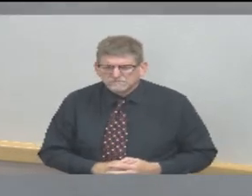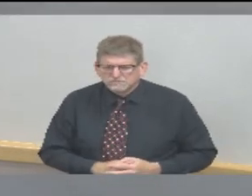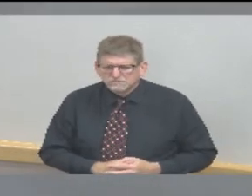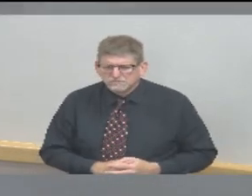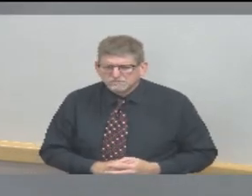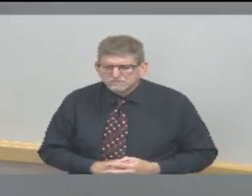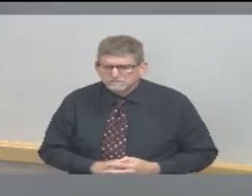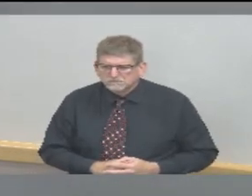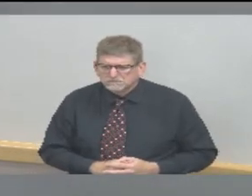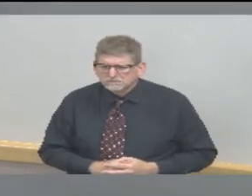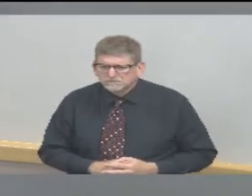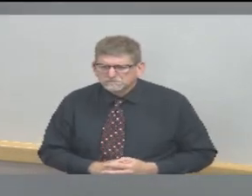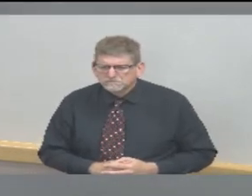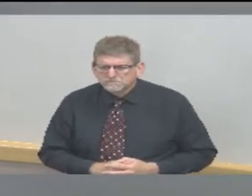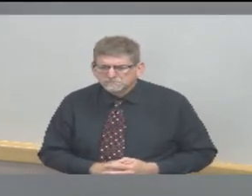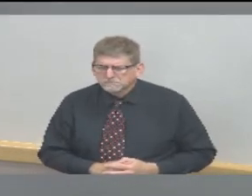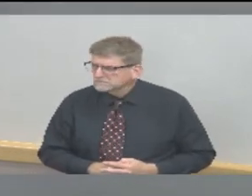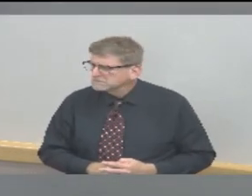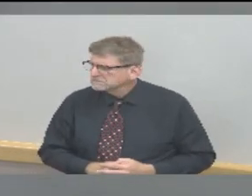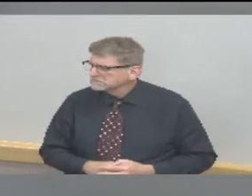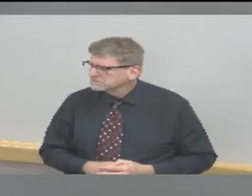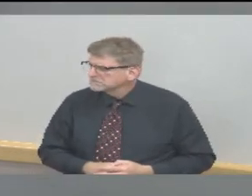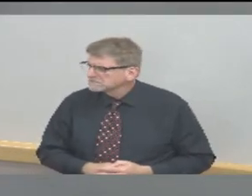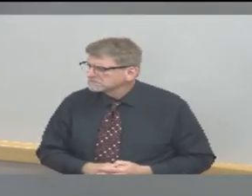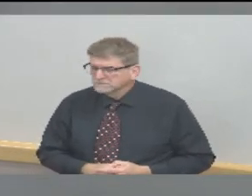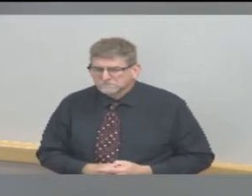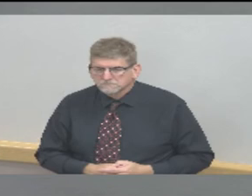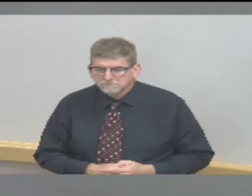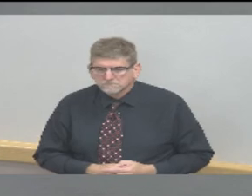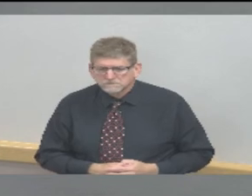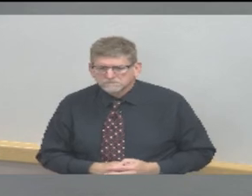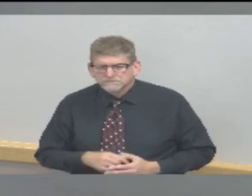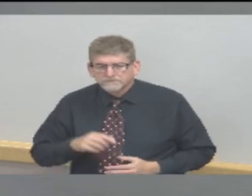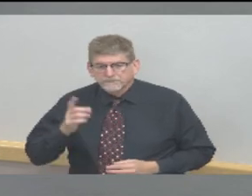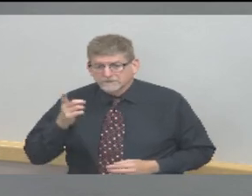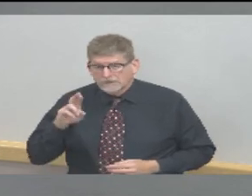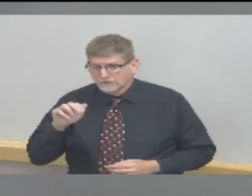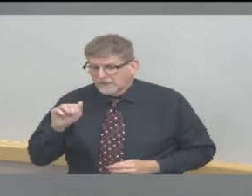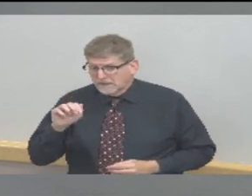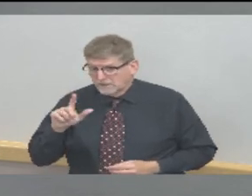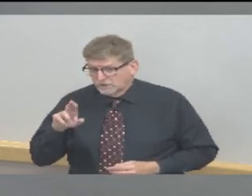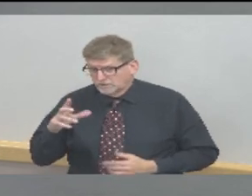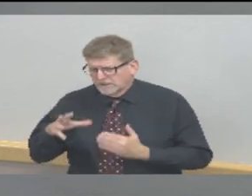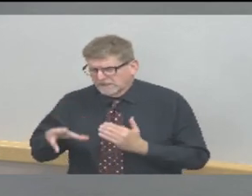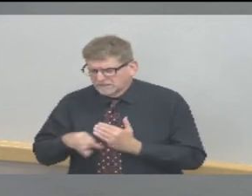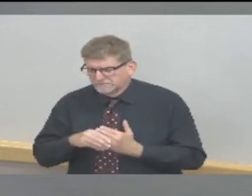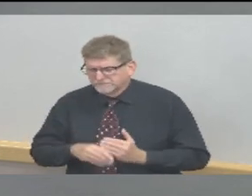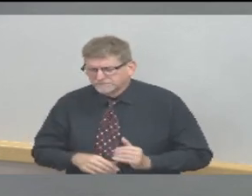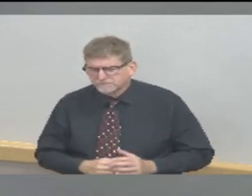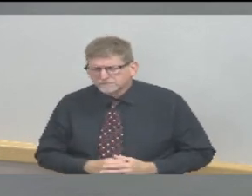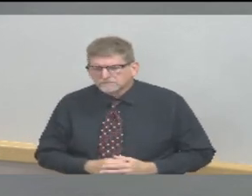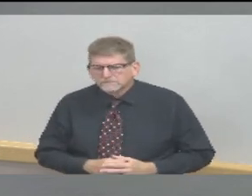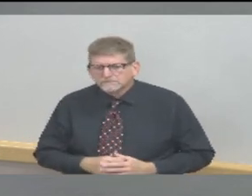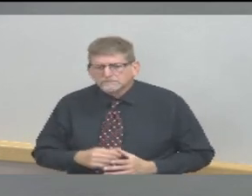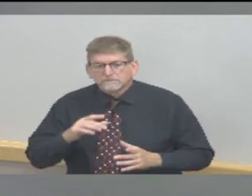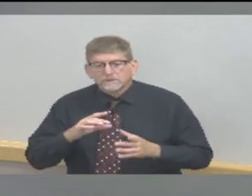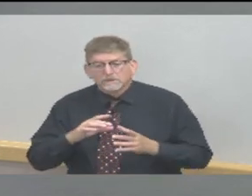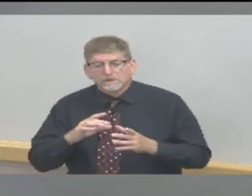a long time with this pandemic, the emphasis has been on